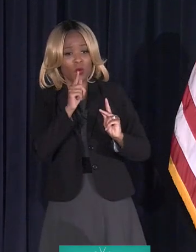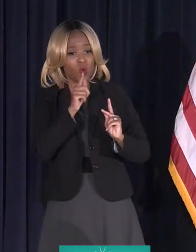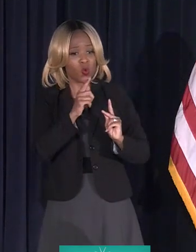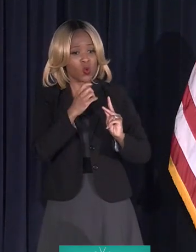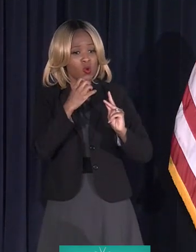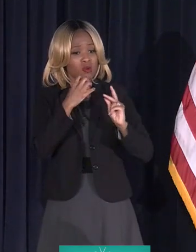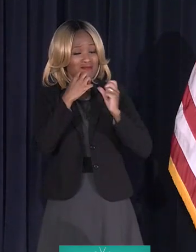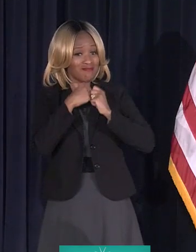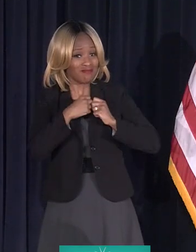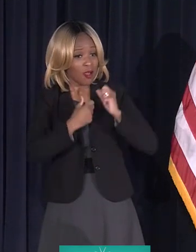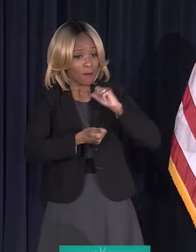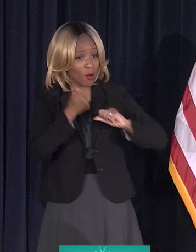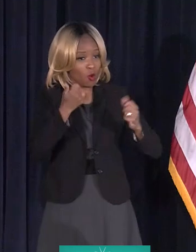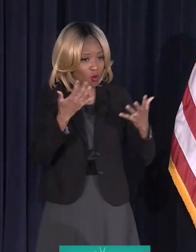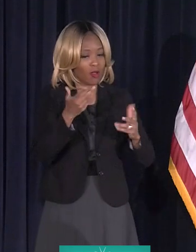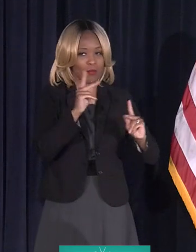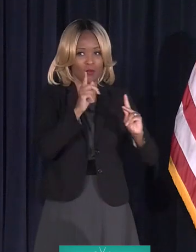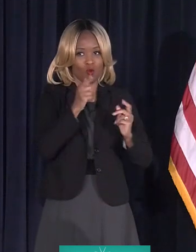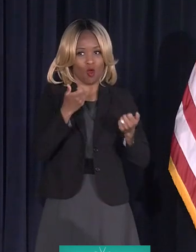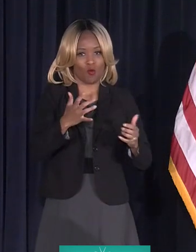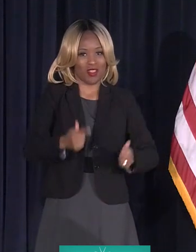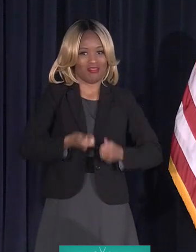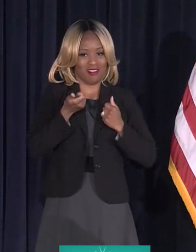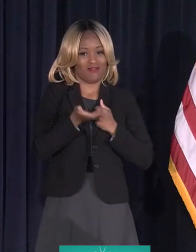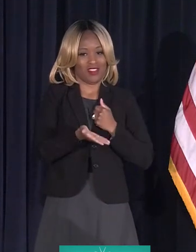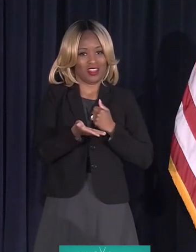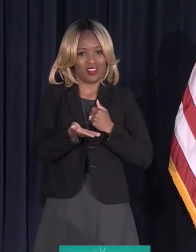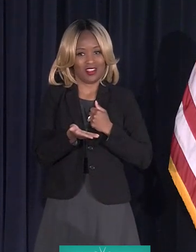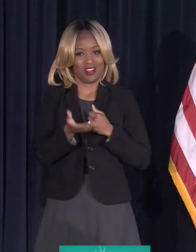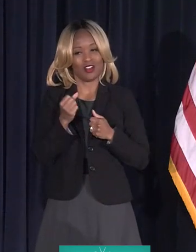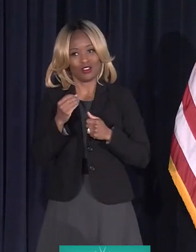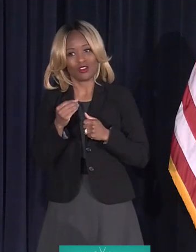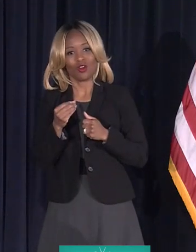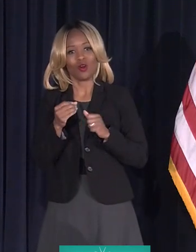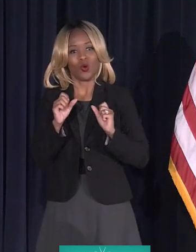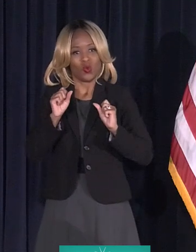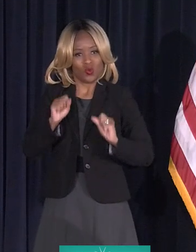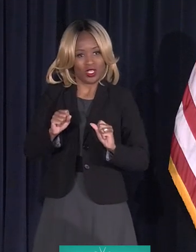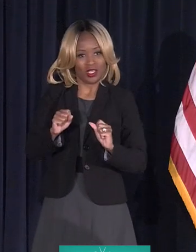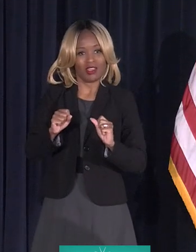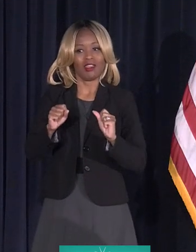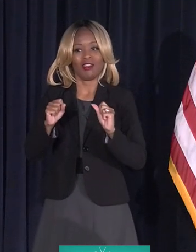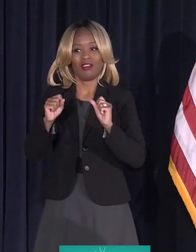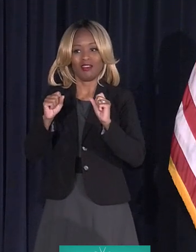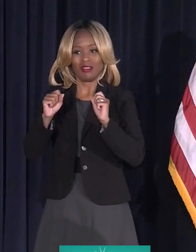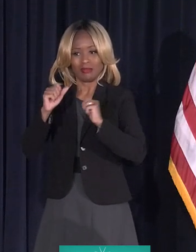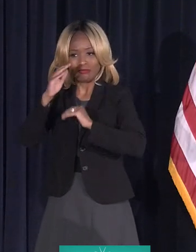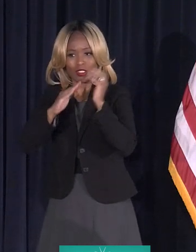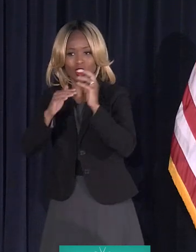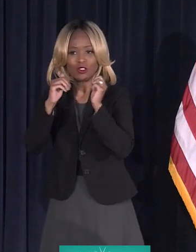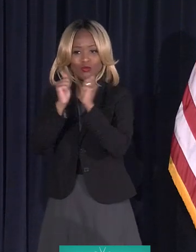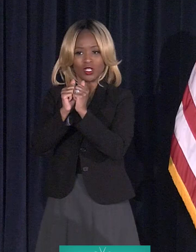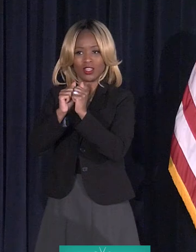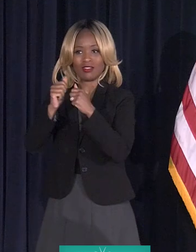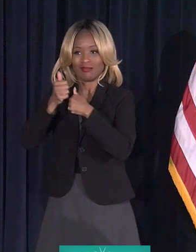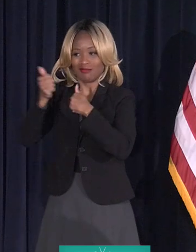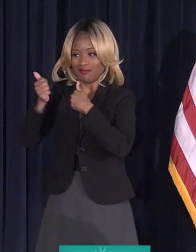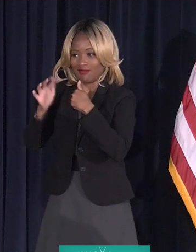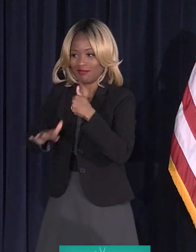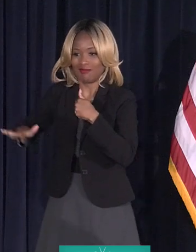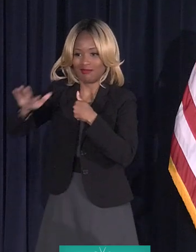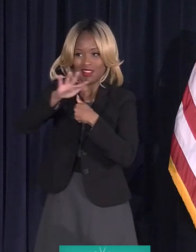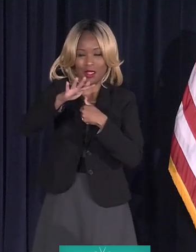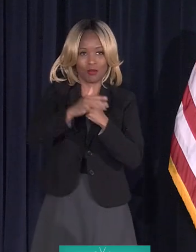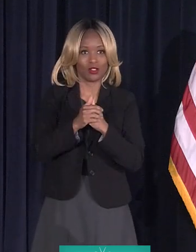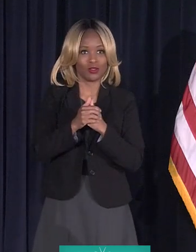neighbors who already live there. We think we can build on our strong neighbors. So how do you